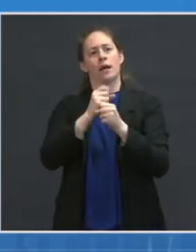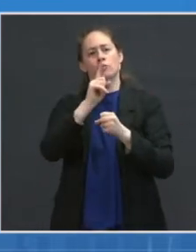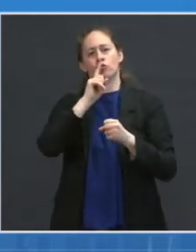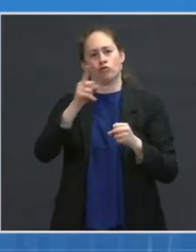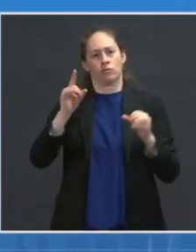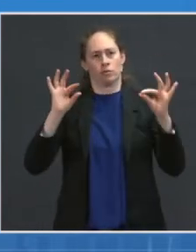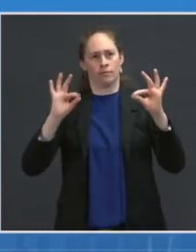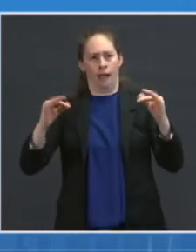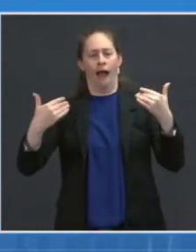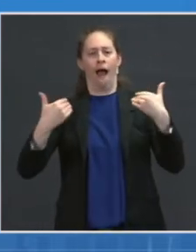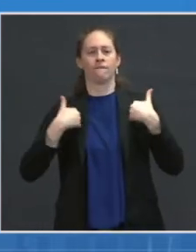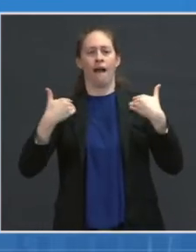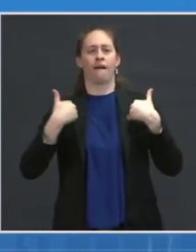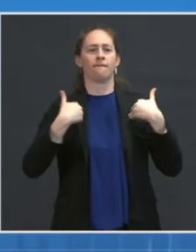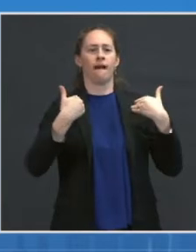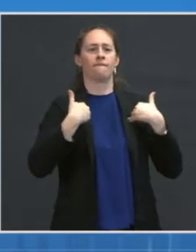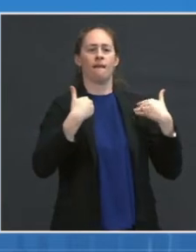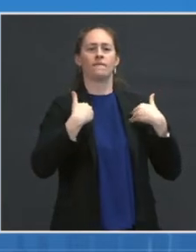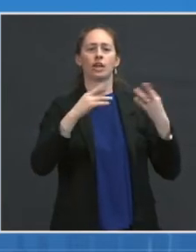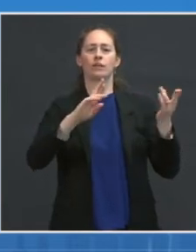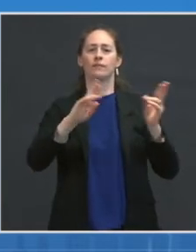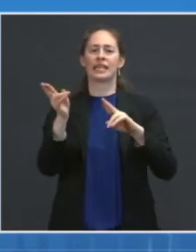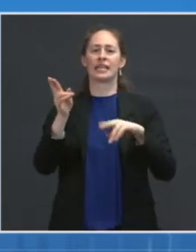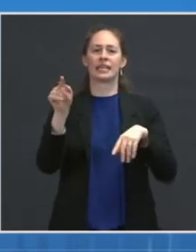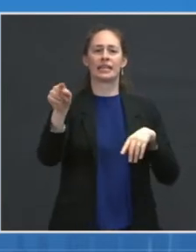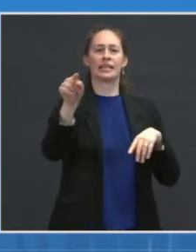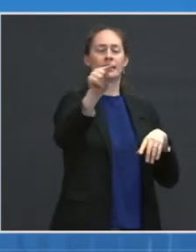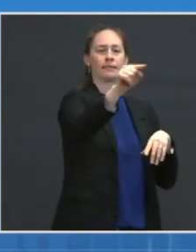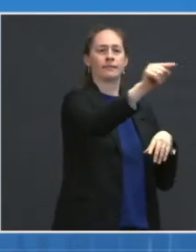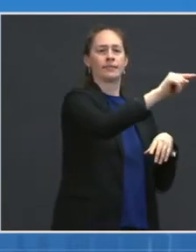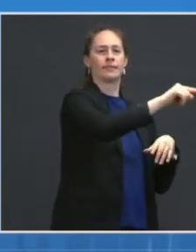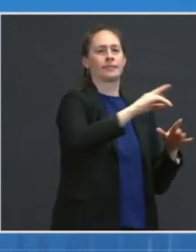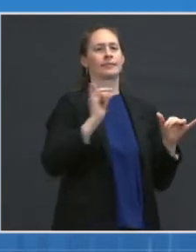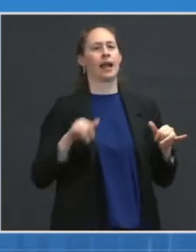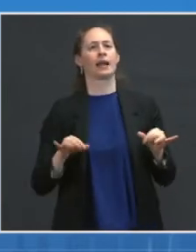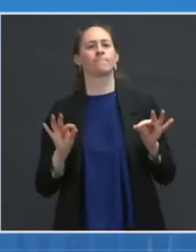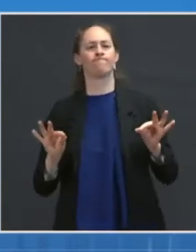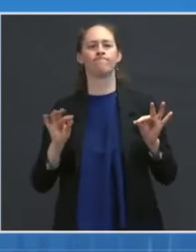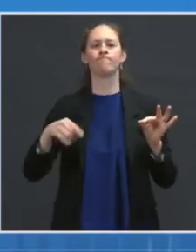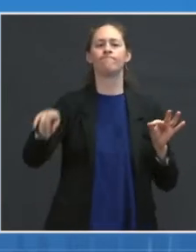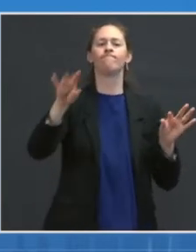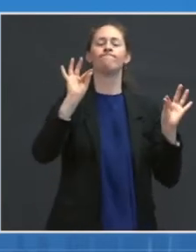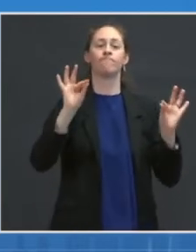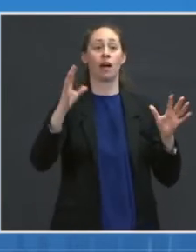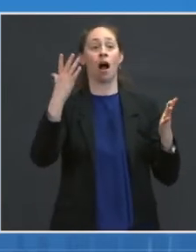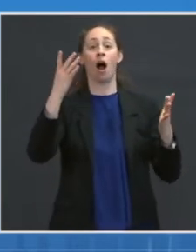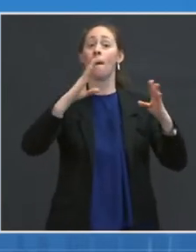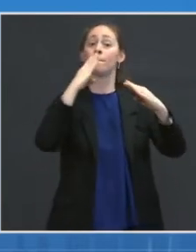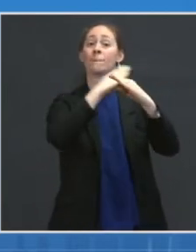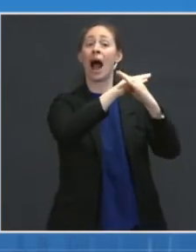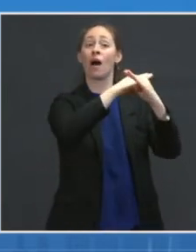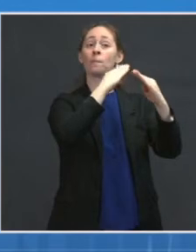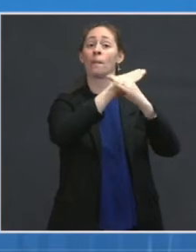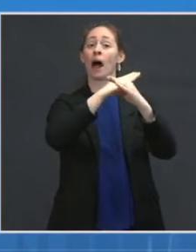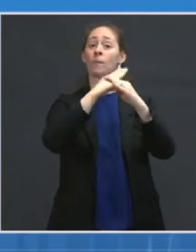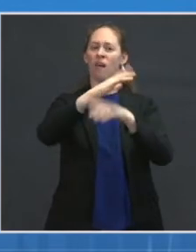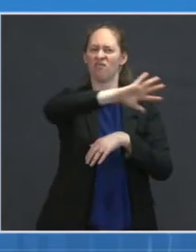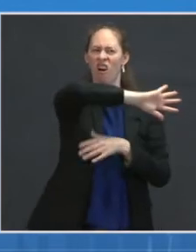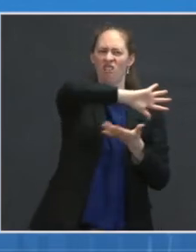things that end up becoming barriers, which are the hours people are open,